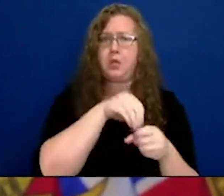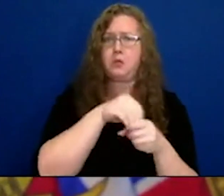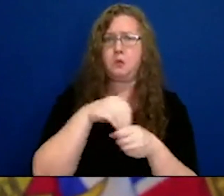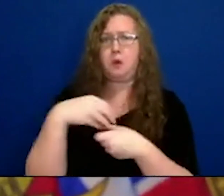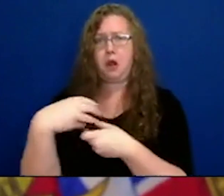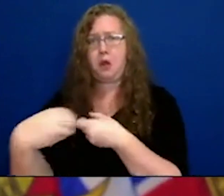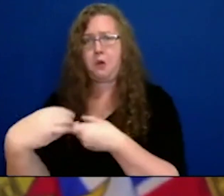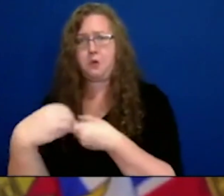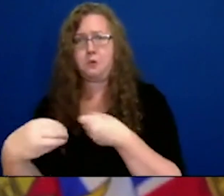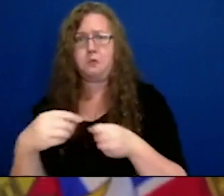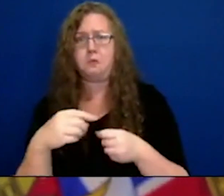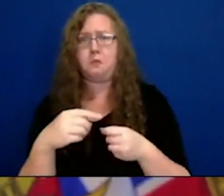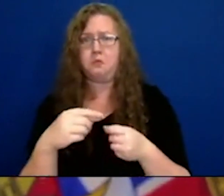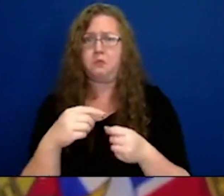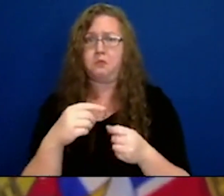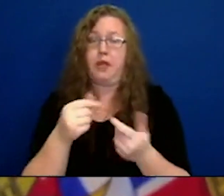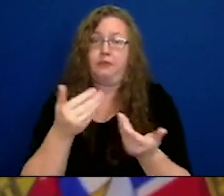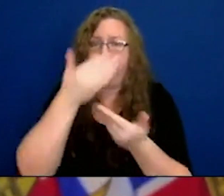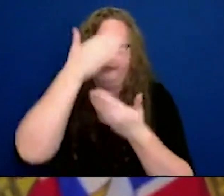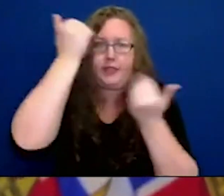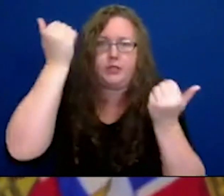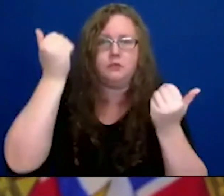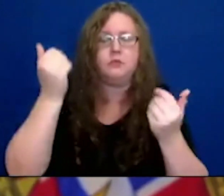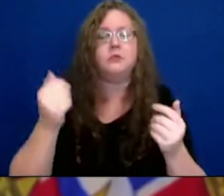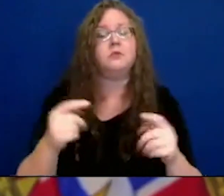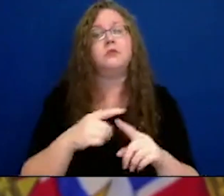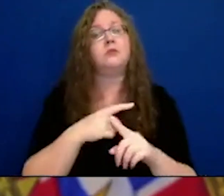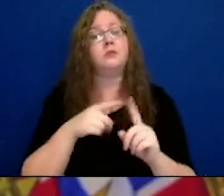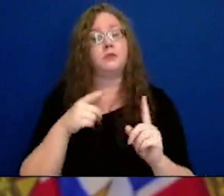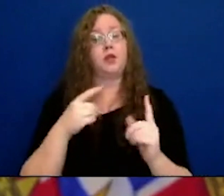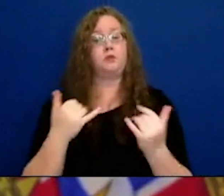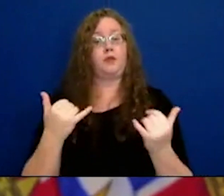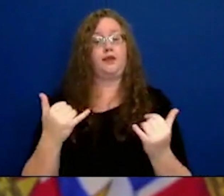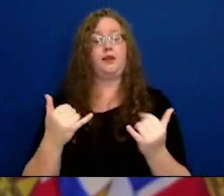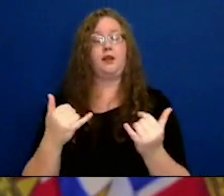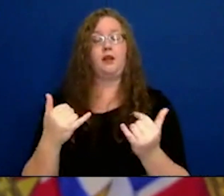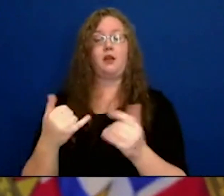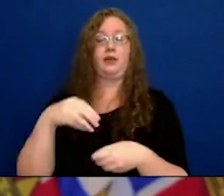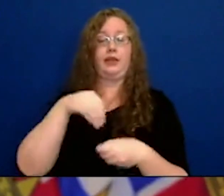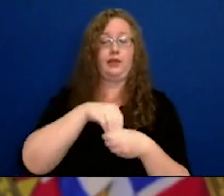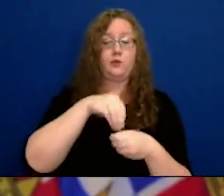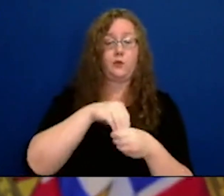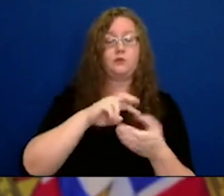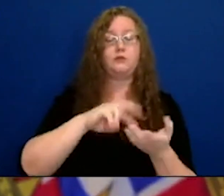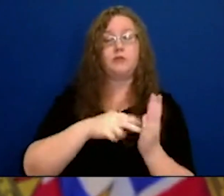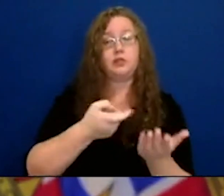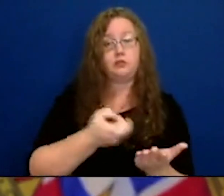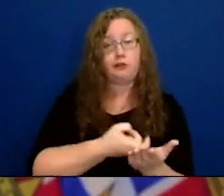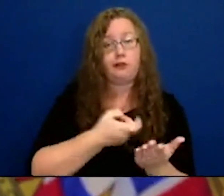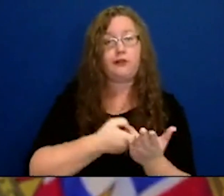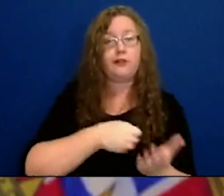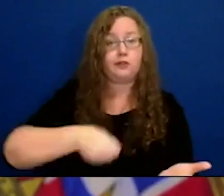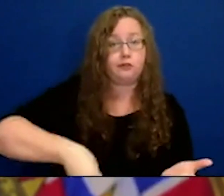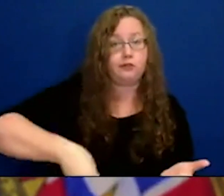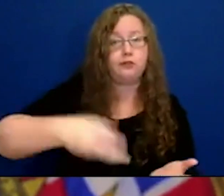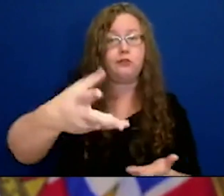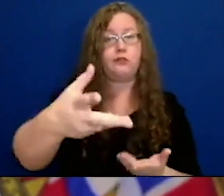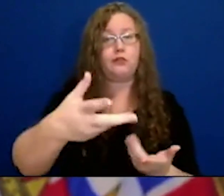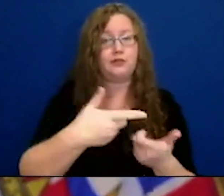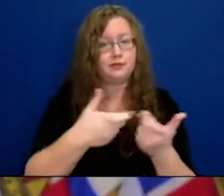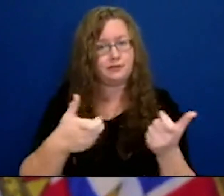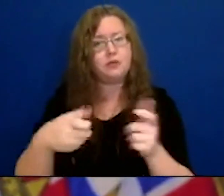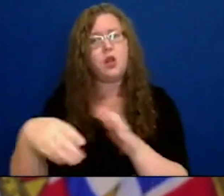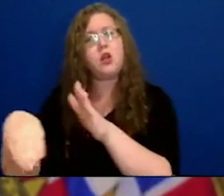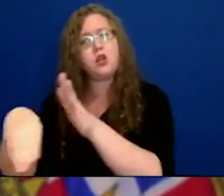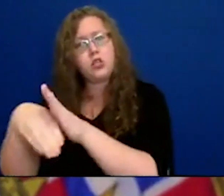we're talking about is adult team sports. Right now, this time of year, of course, most of those are hockey, curling, et cetera. But there is still some soccer and